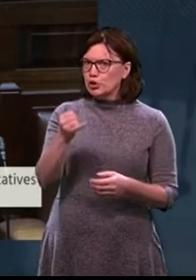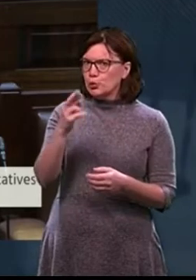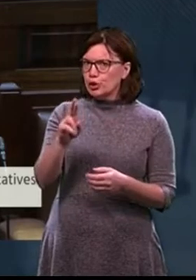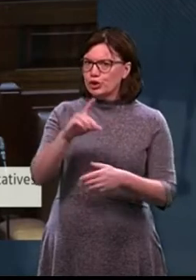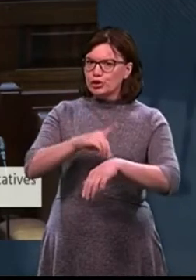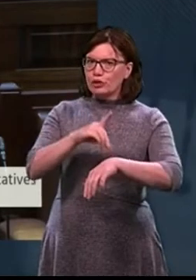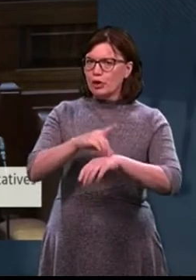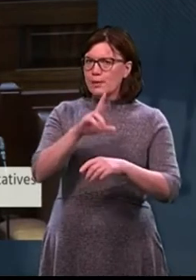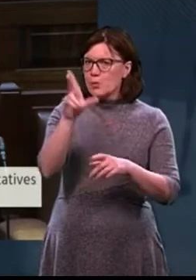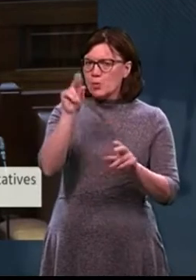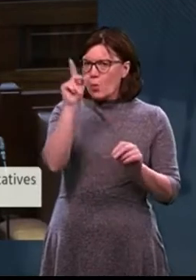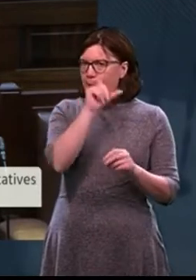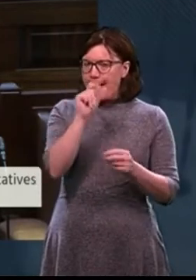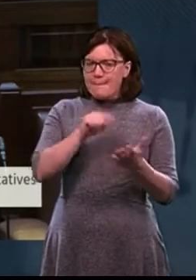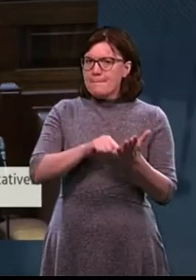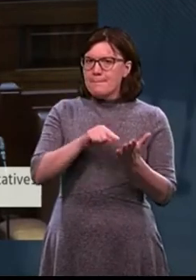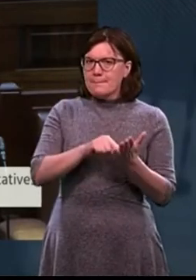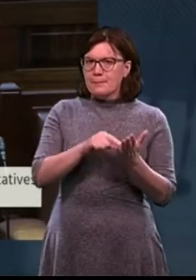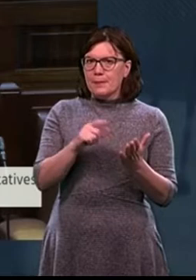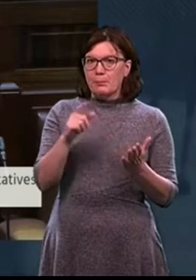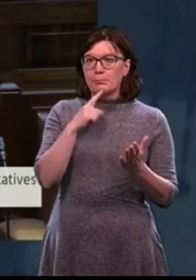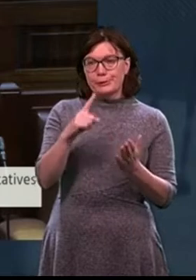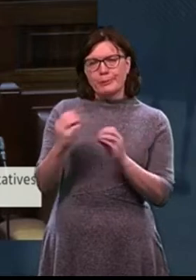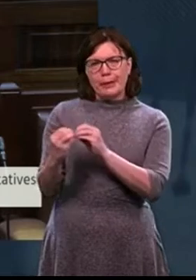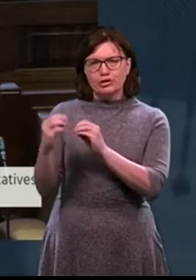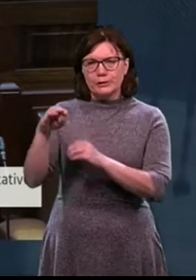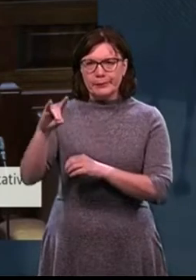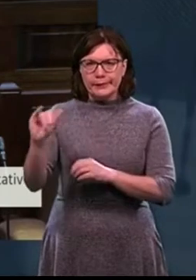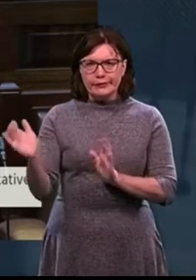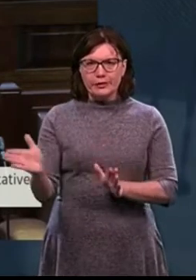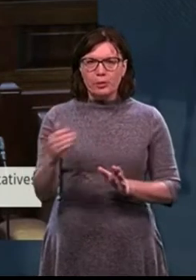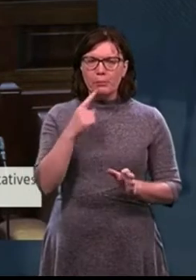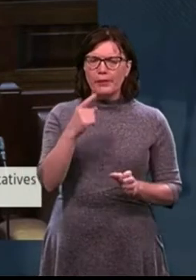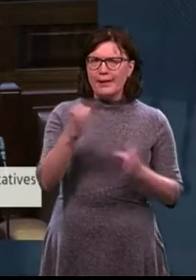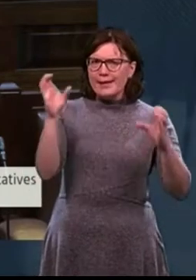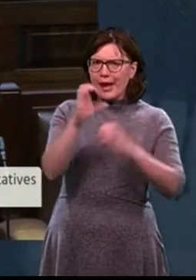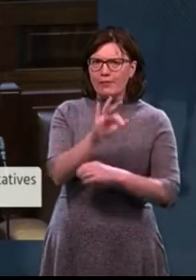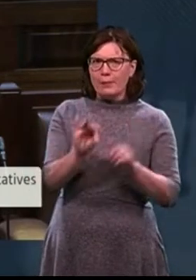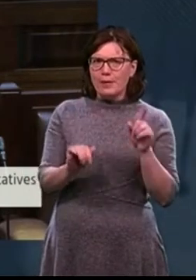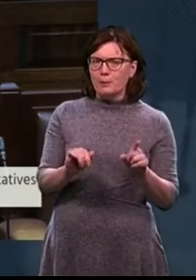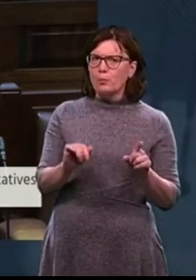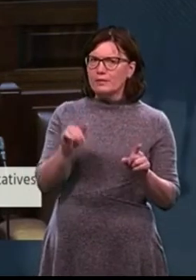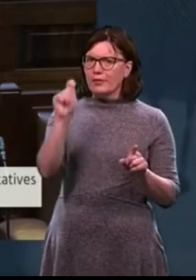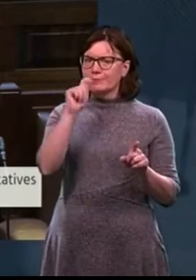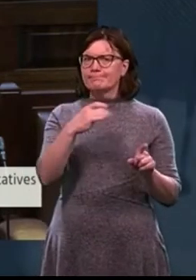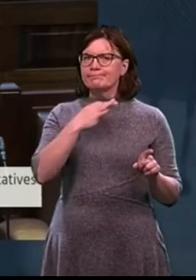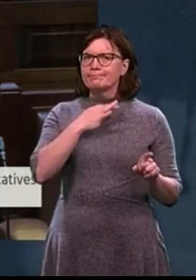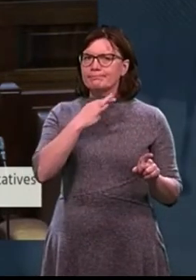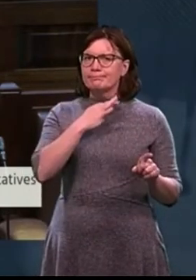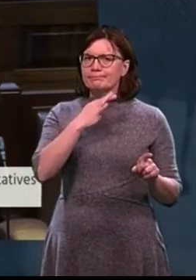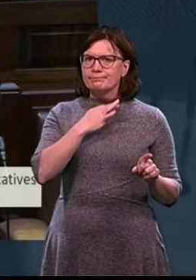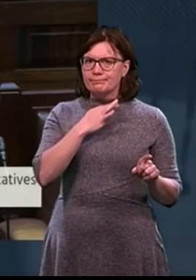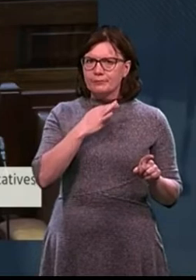named in the report, although he's been named in the media, was deemed risky. 46 children suffered